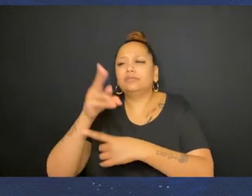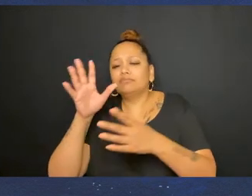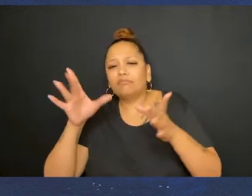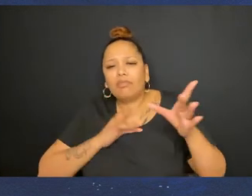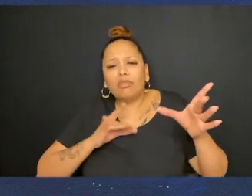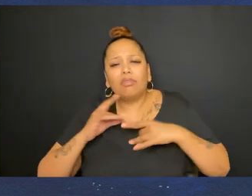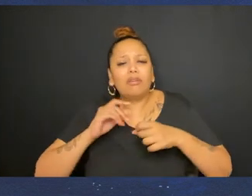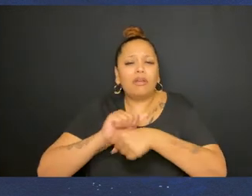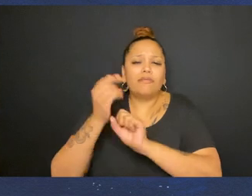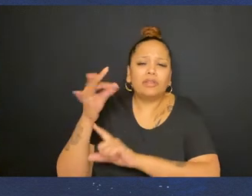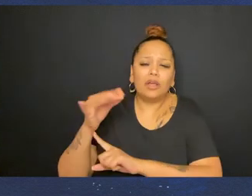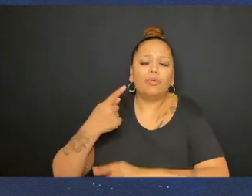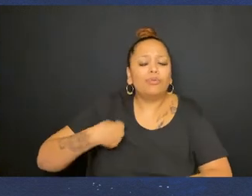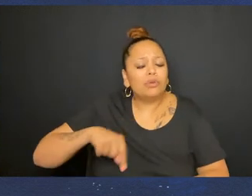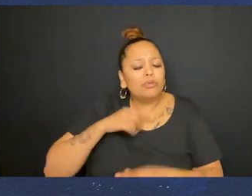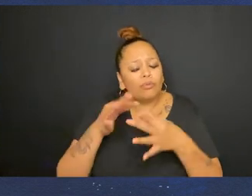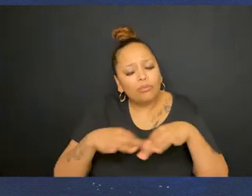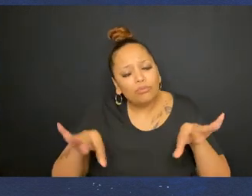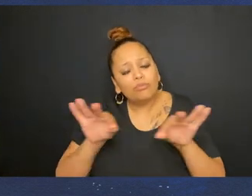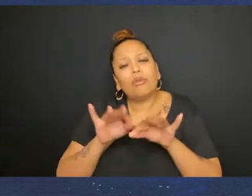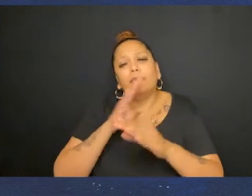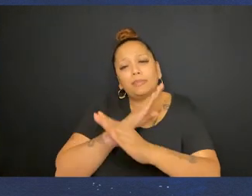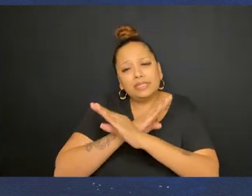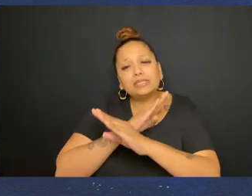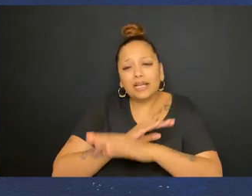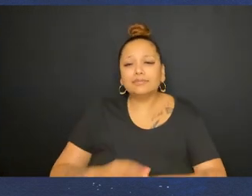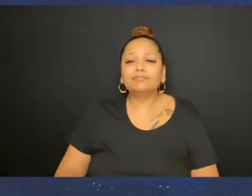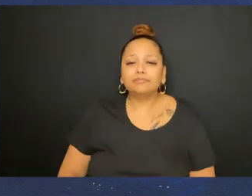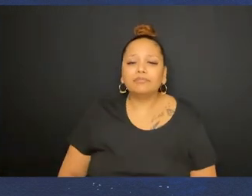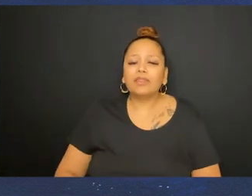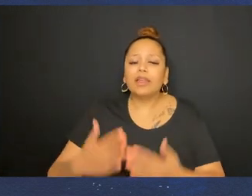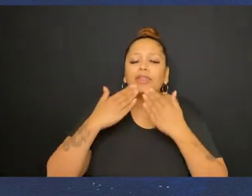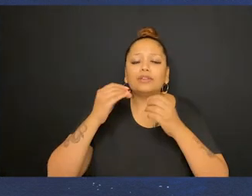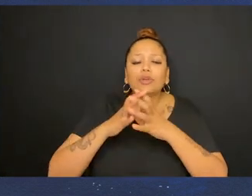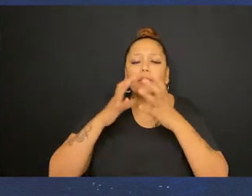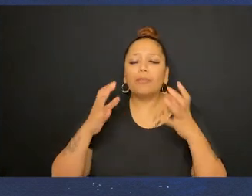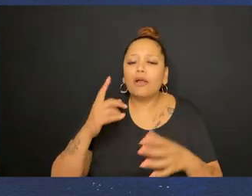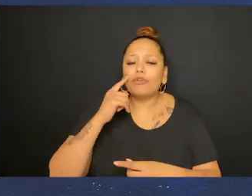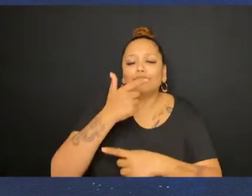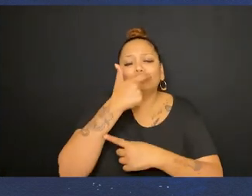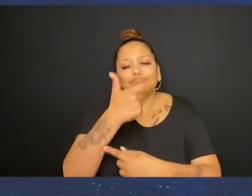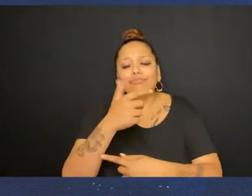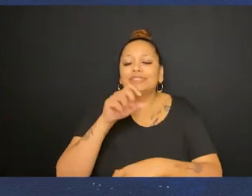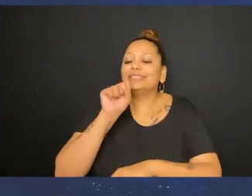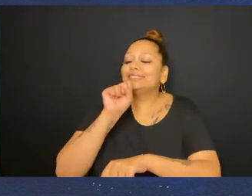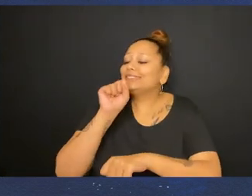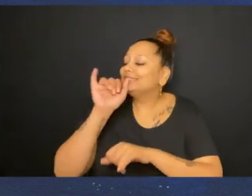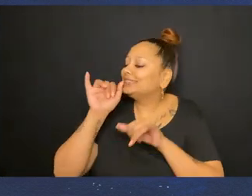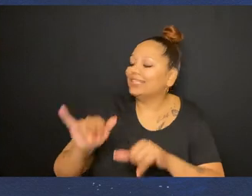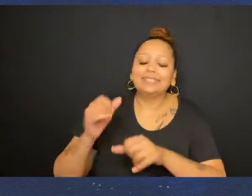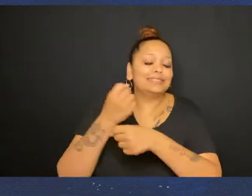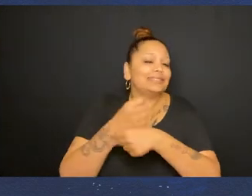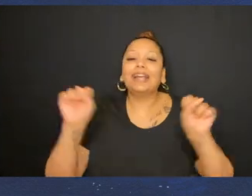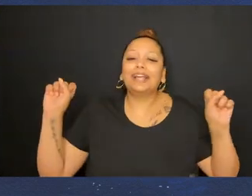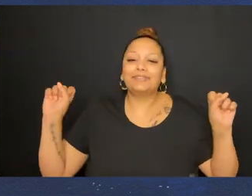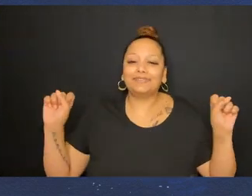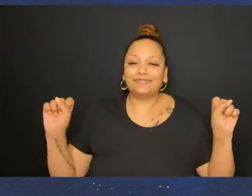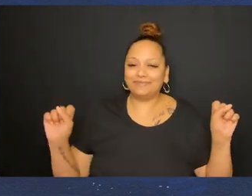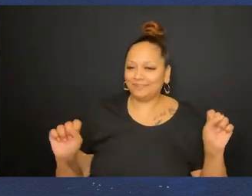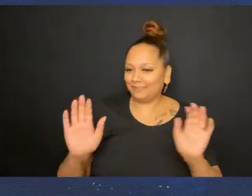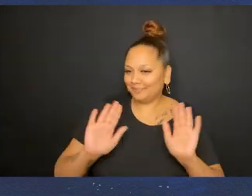for contracting COVID-19, and we are all worth protecting. Thank you so much for tuning in and stay safe.